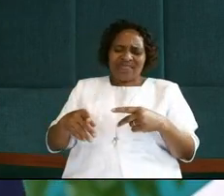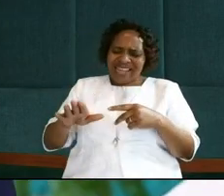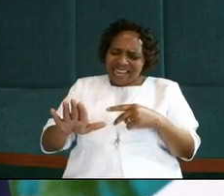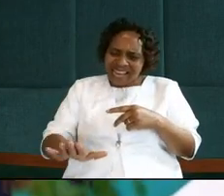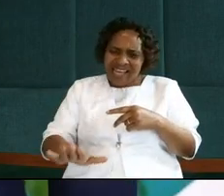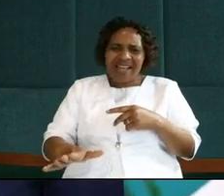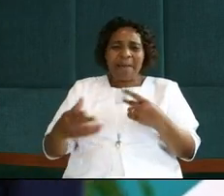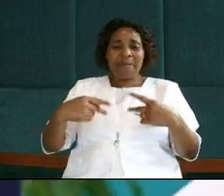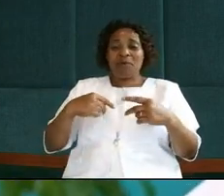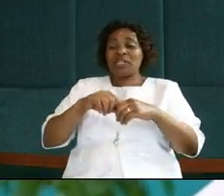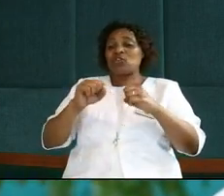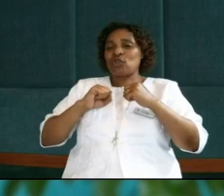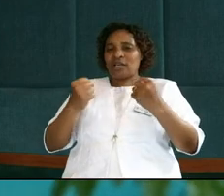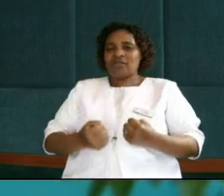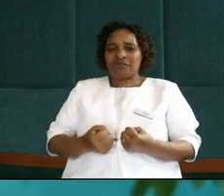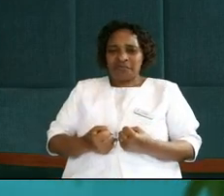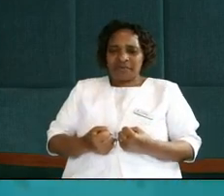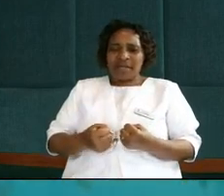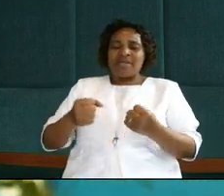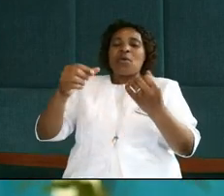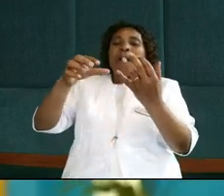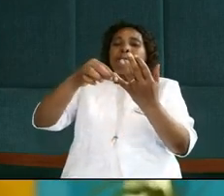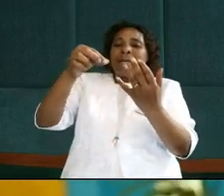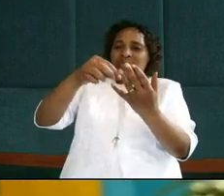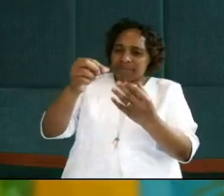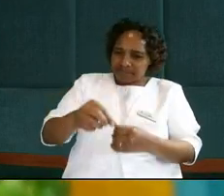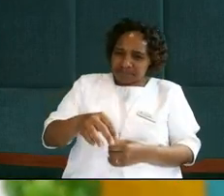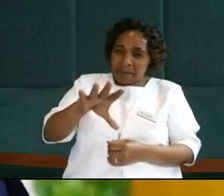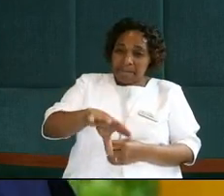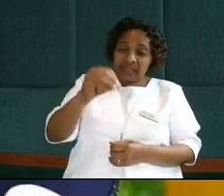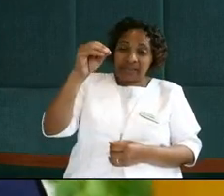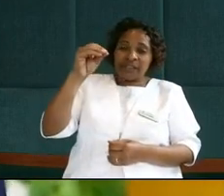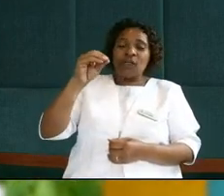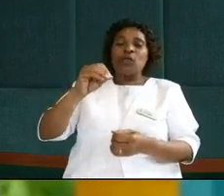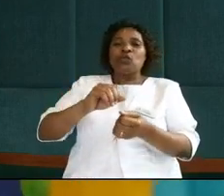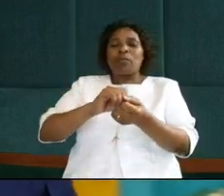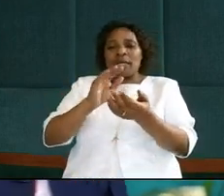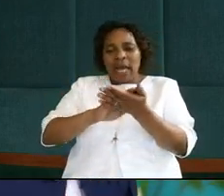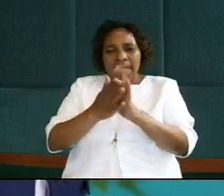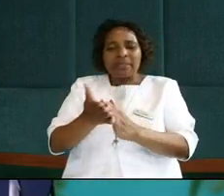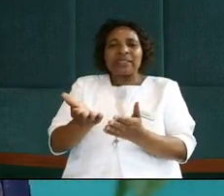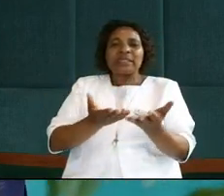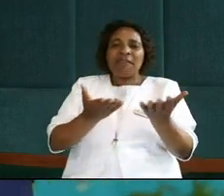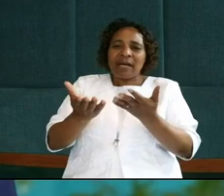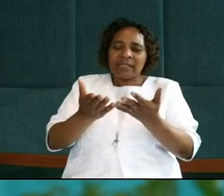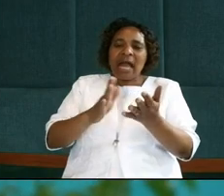in the society. They were picked that they may be servants and wash every other